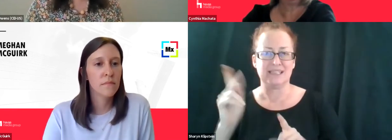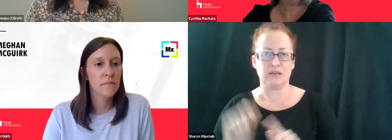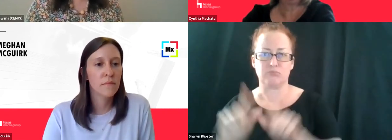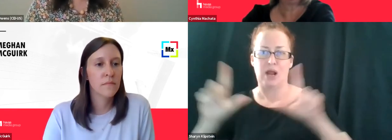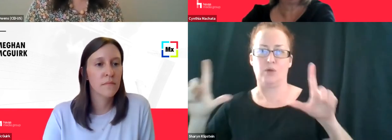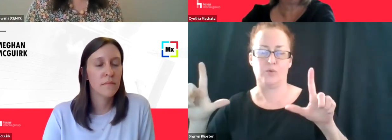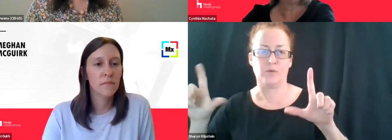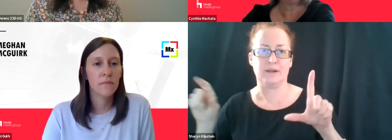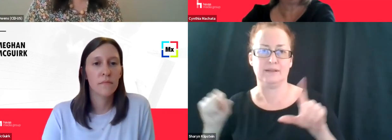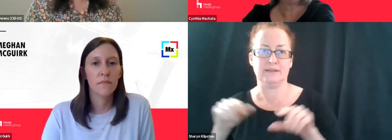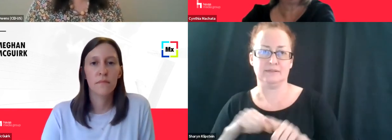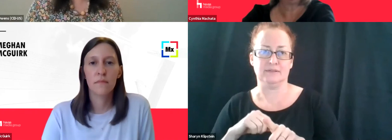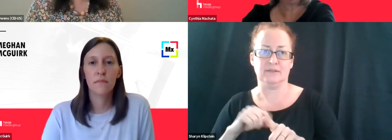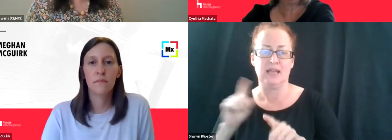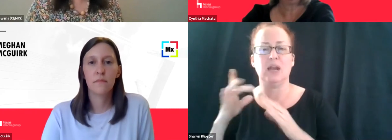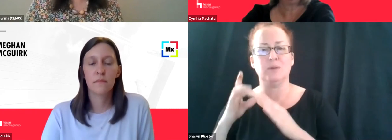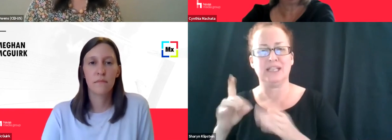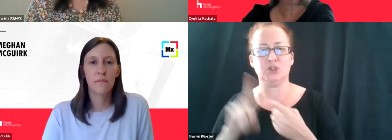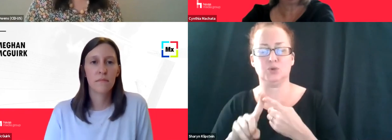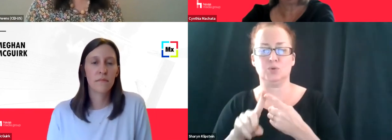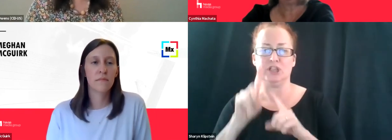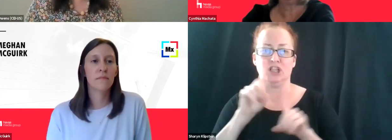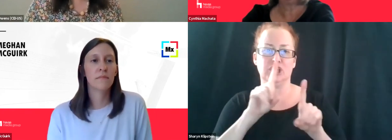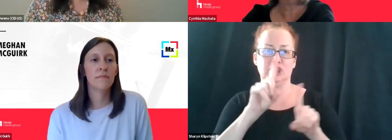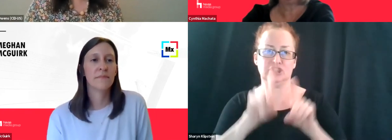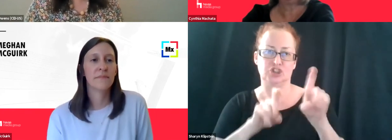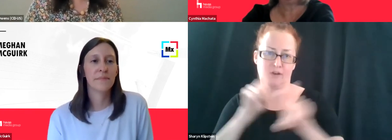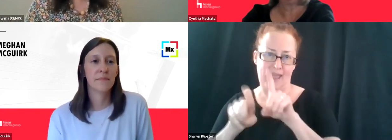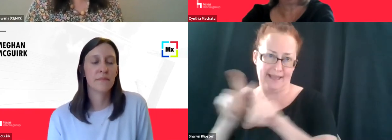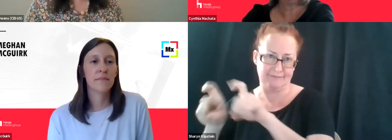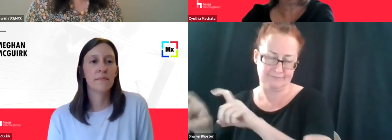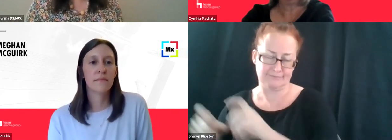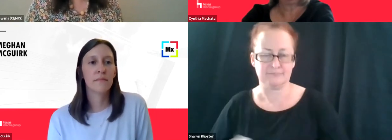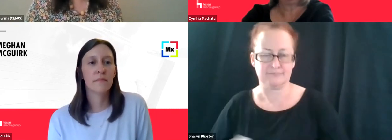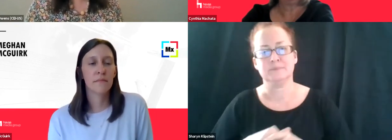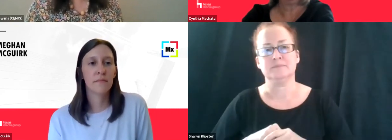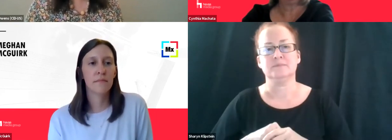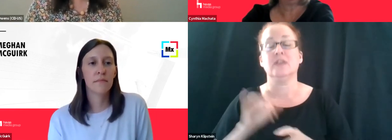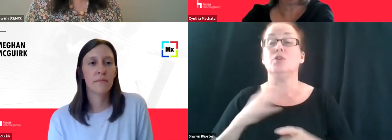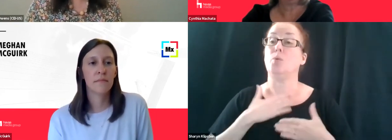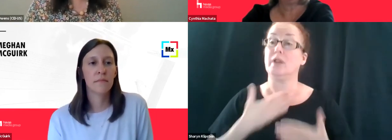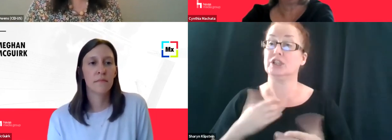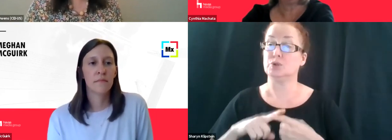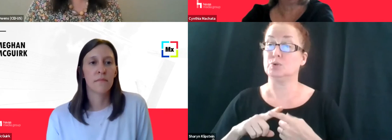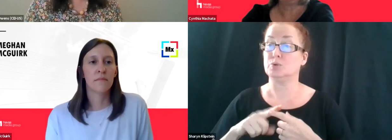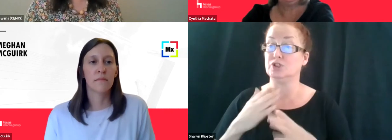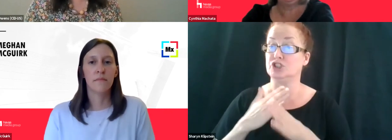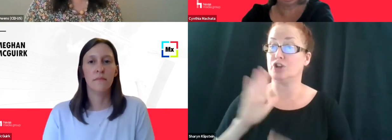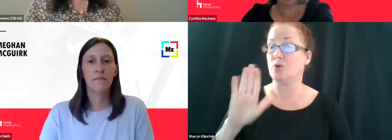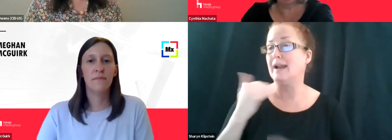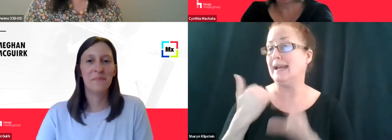and, uh, and lead you to a survey. We'd love to get your feedback about today. If you are willing to give your email address,